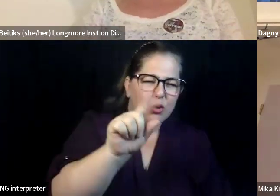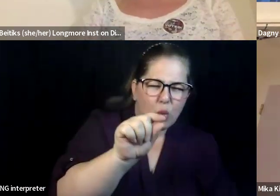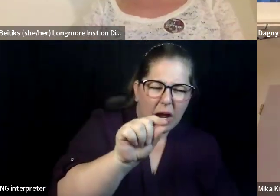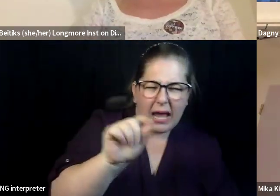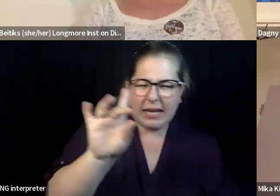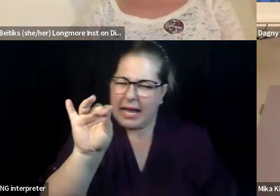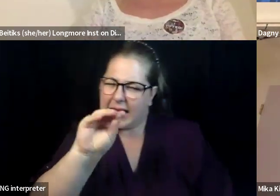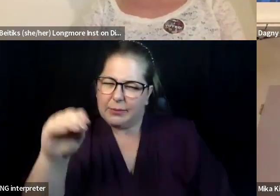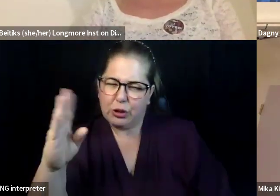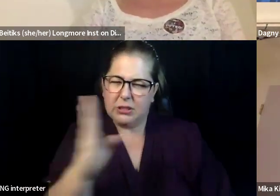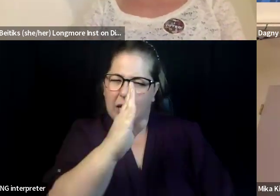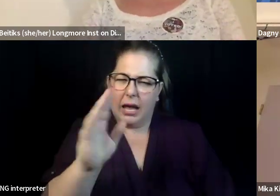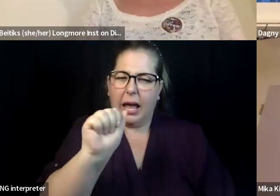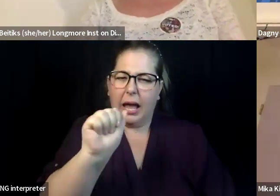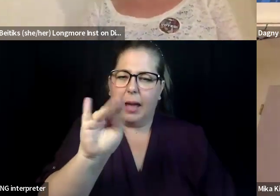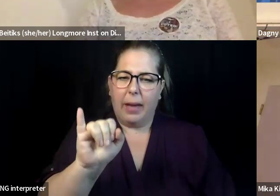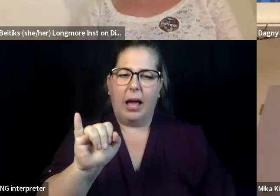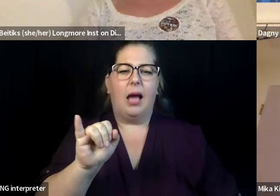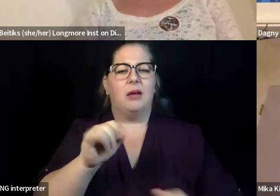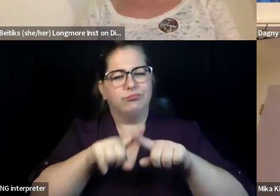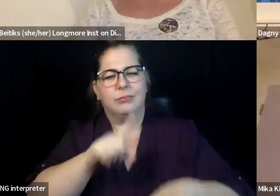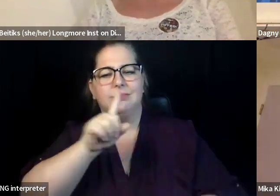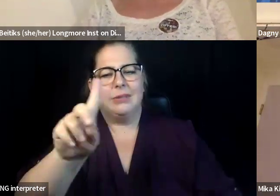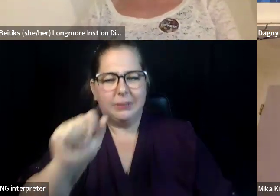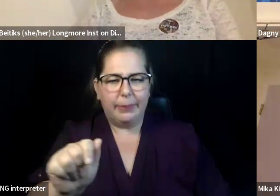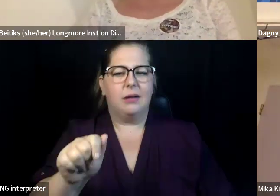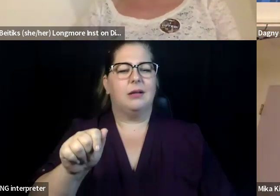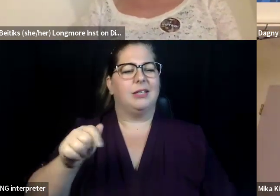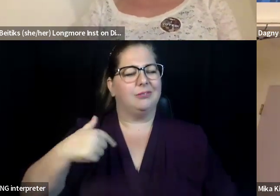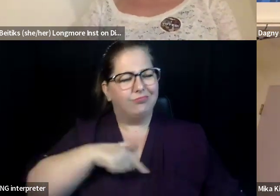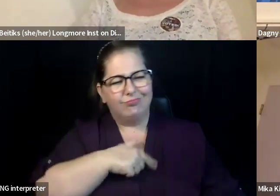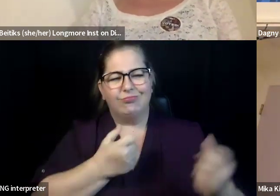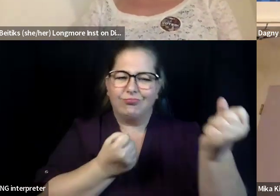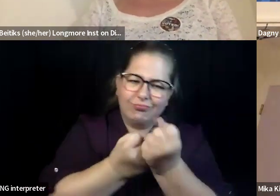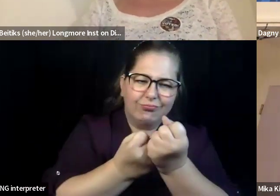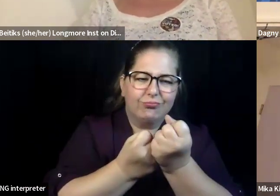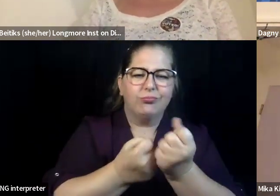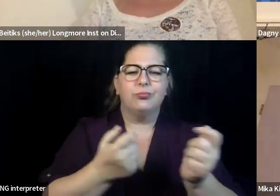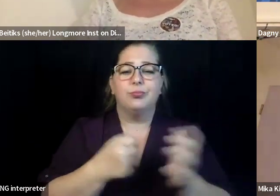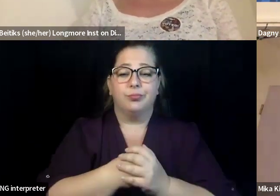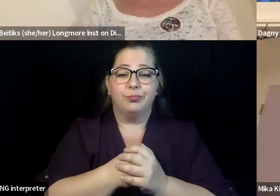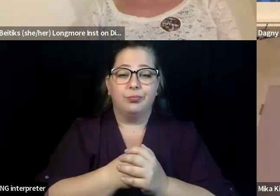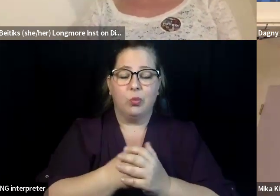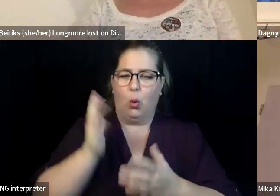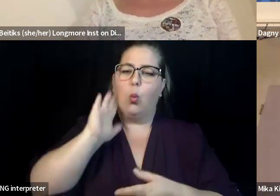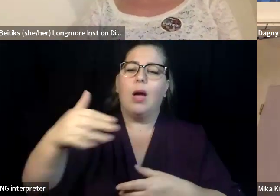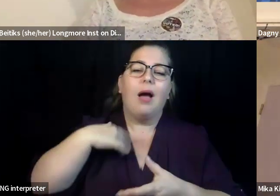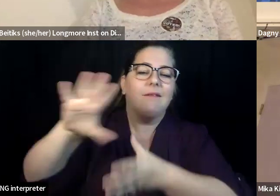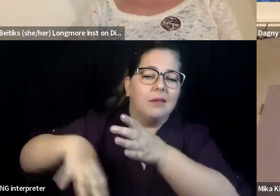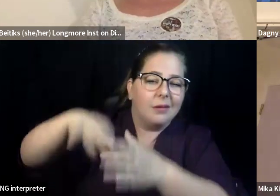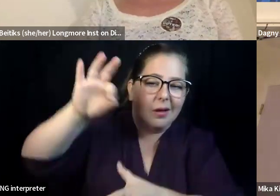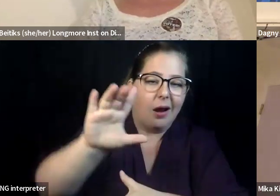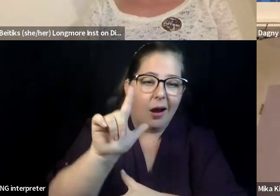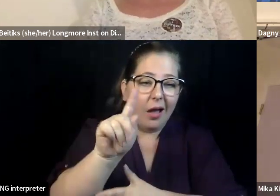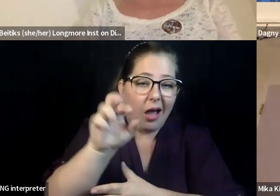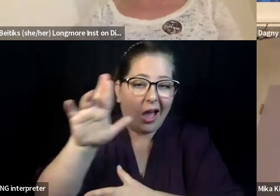Um, Jennifer Walsh wonders, uh, would there be opportunities, uh,